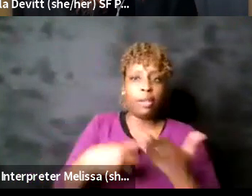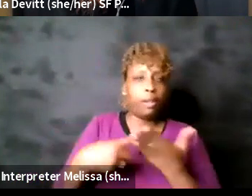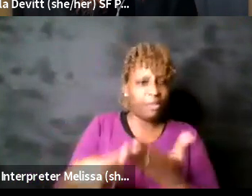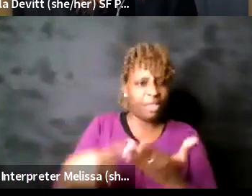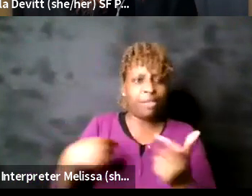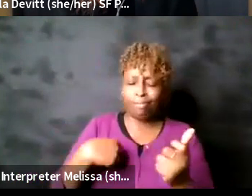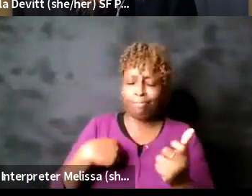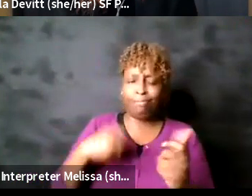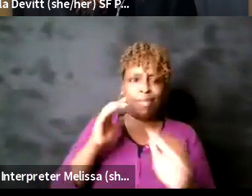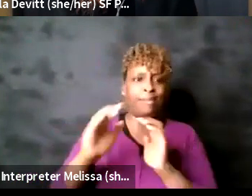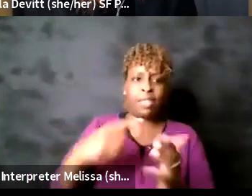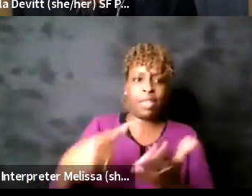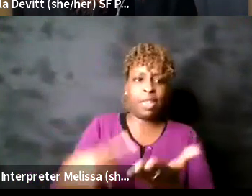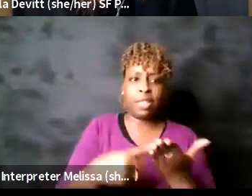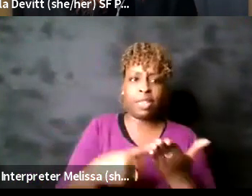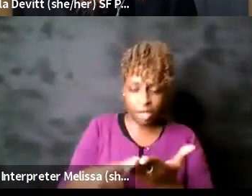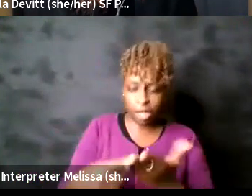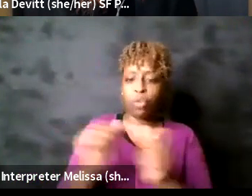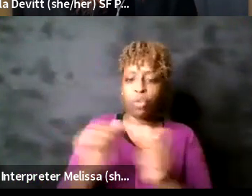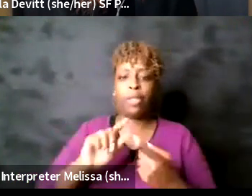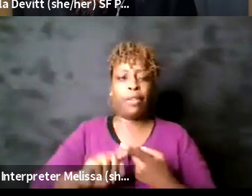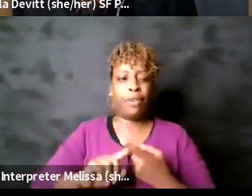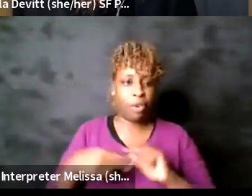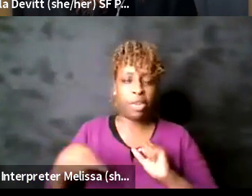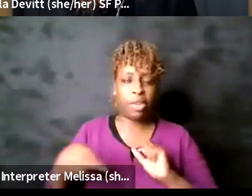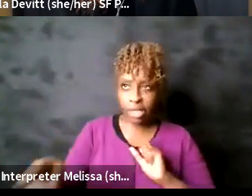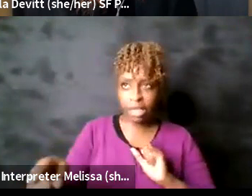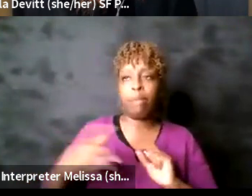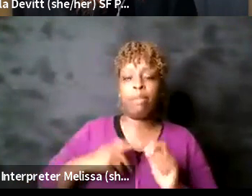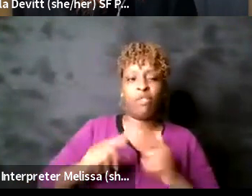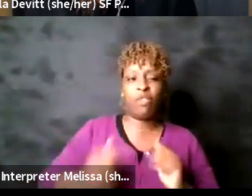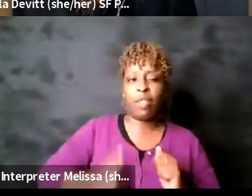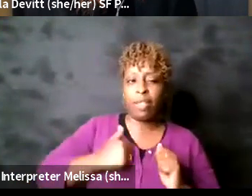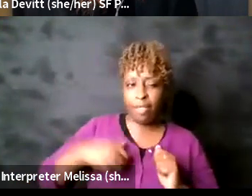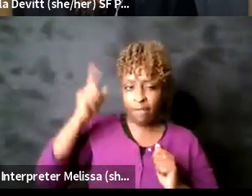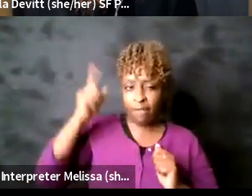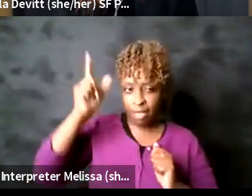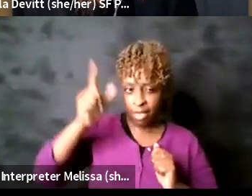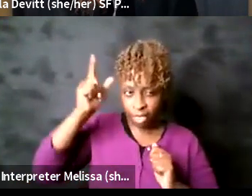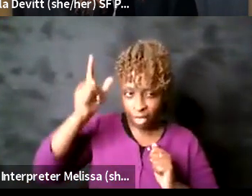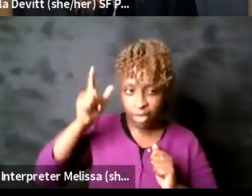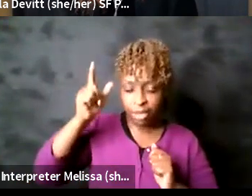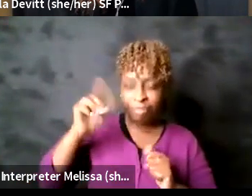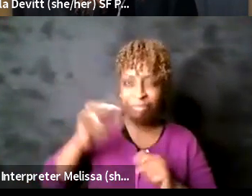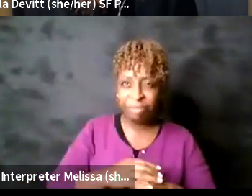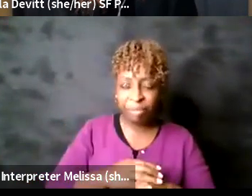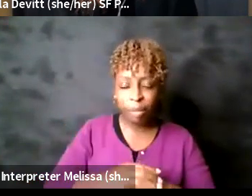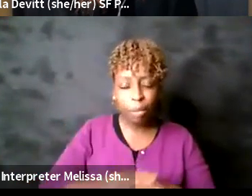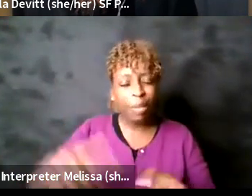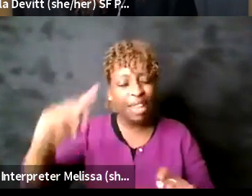of mine who studied dramaturgy over in london um i think there's something really interesting in